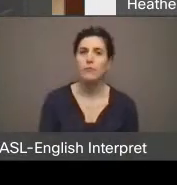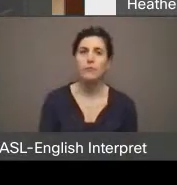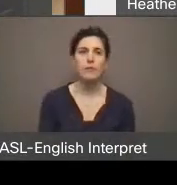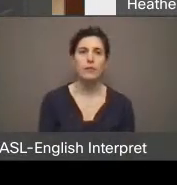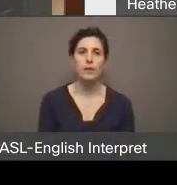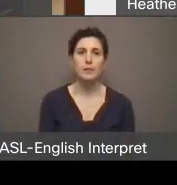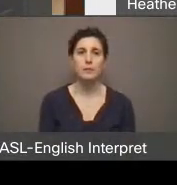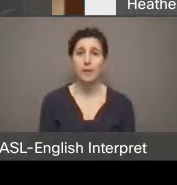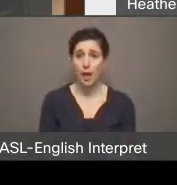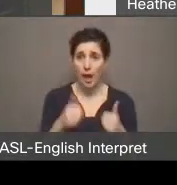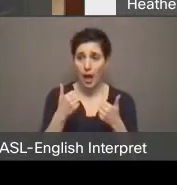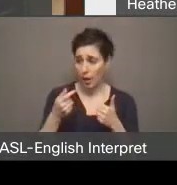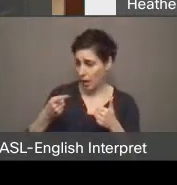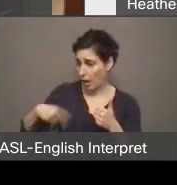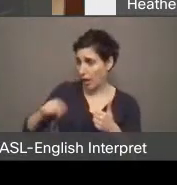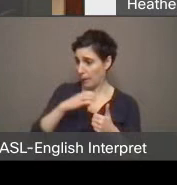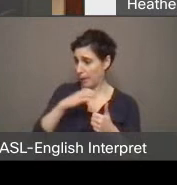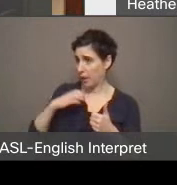Any questions.